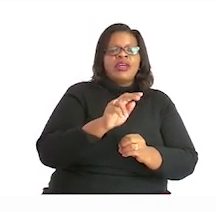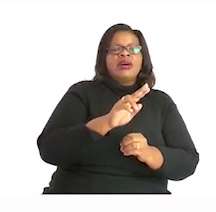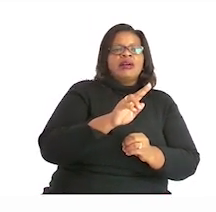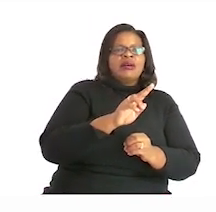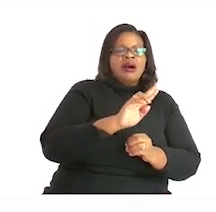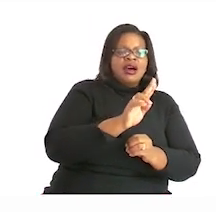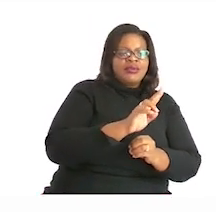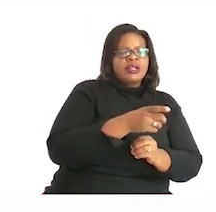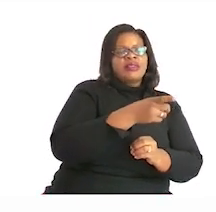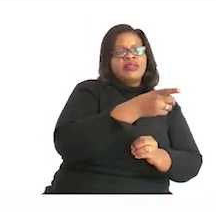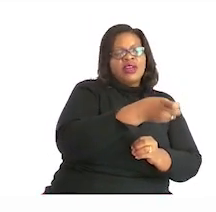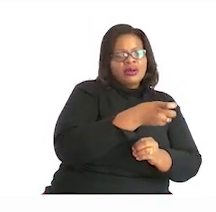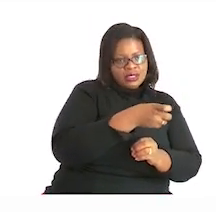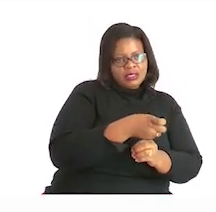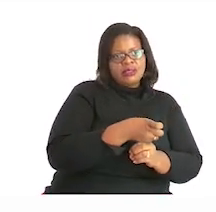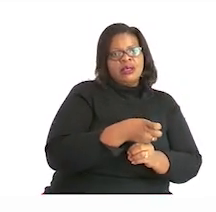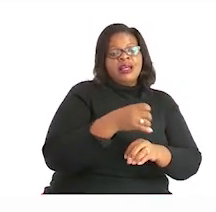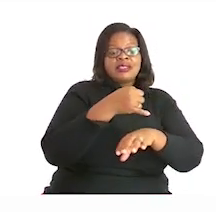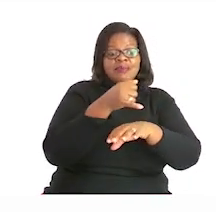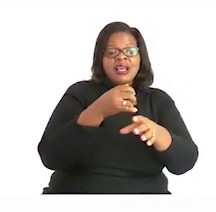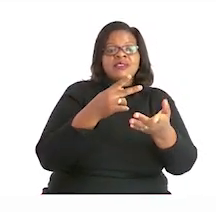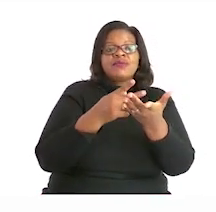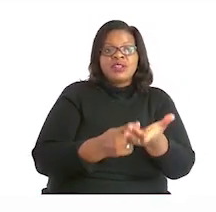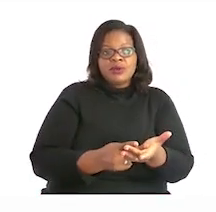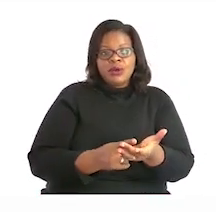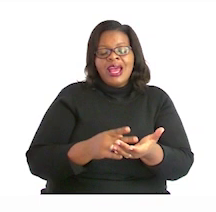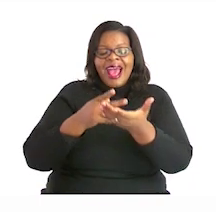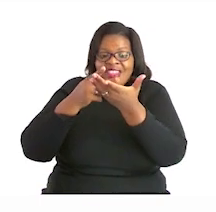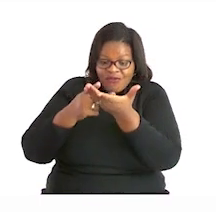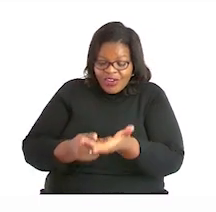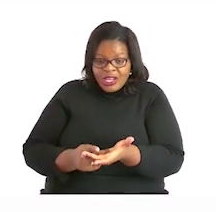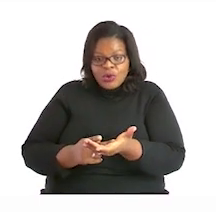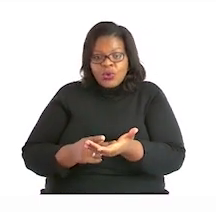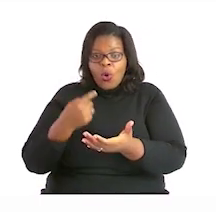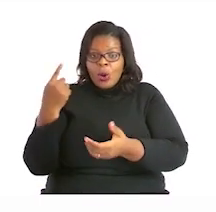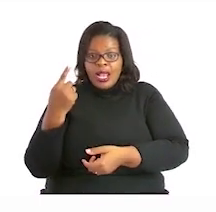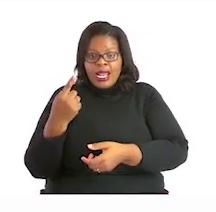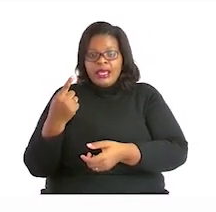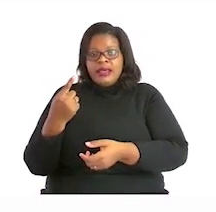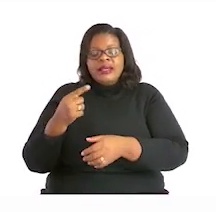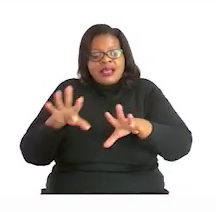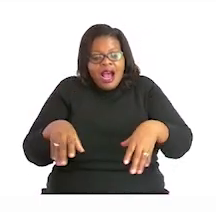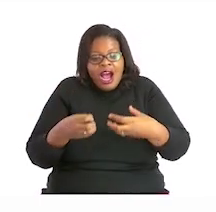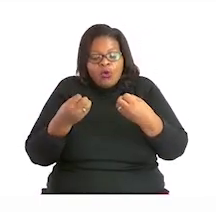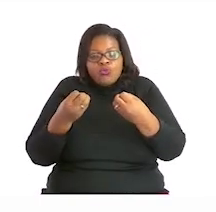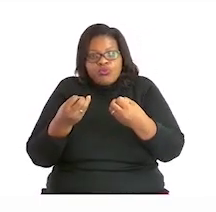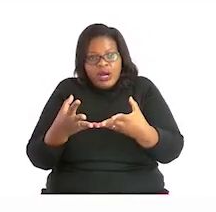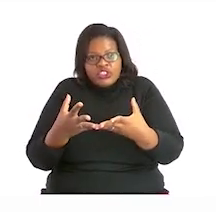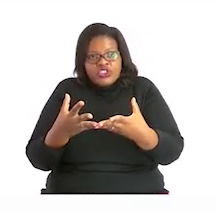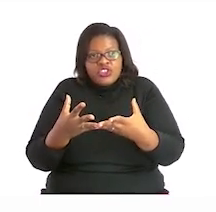and then value, which will refer to how much the digit is worth. Is it worth 20